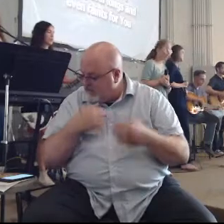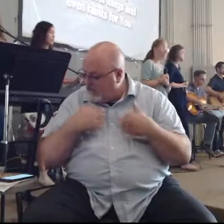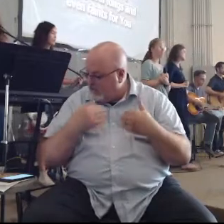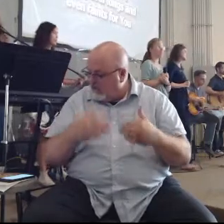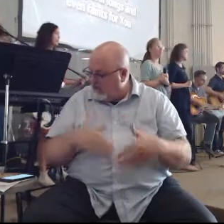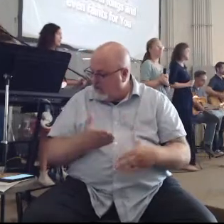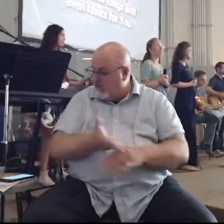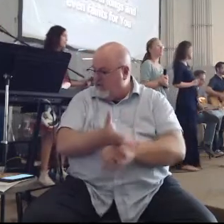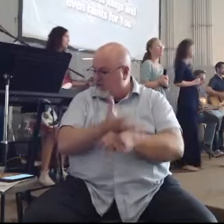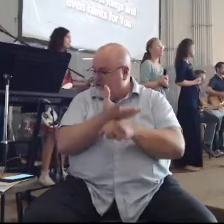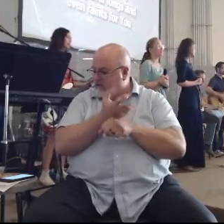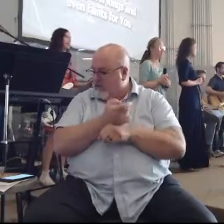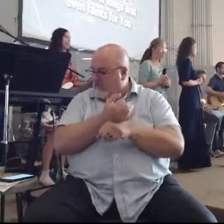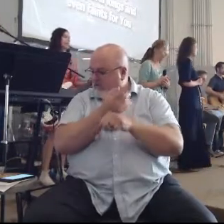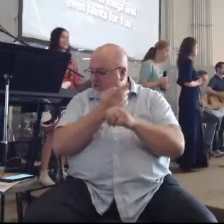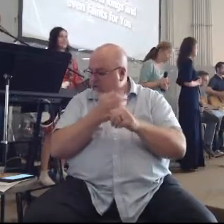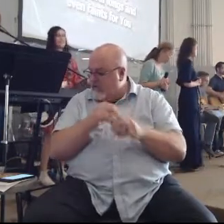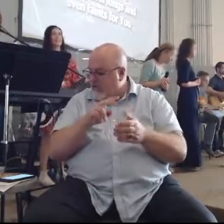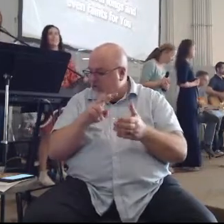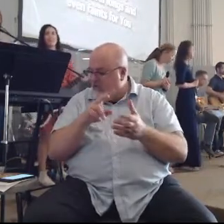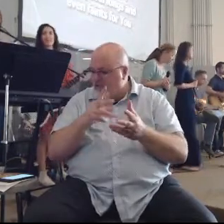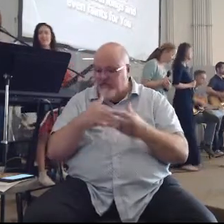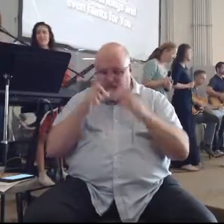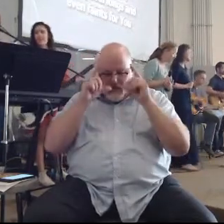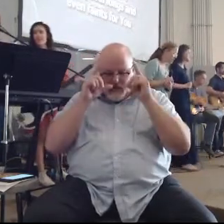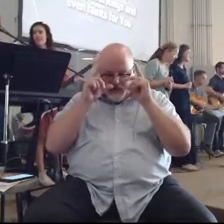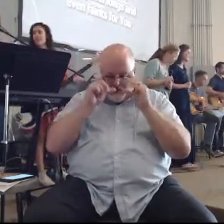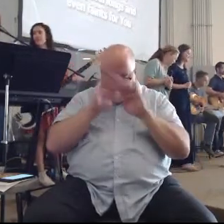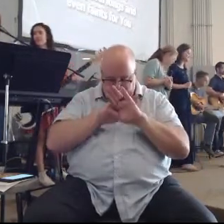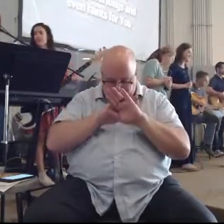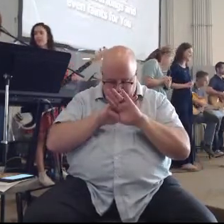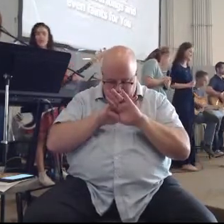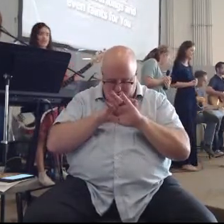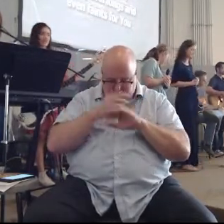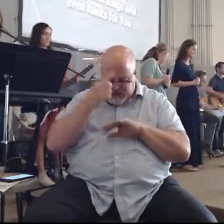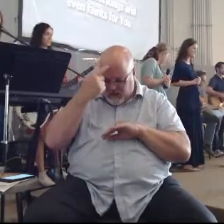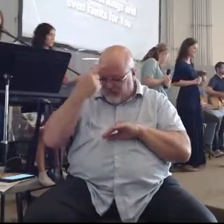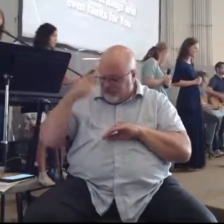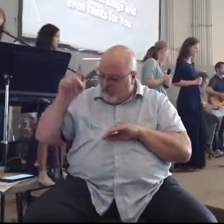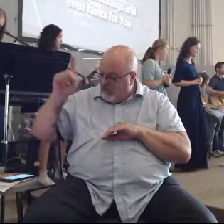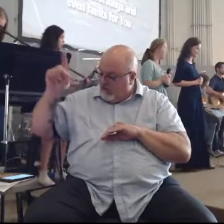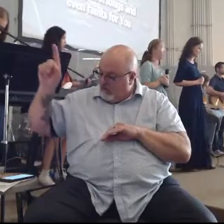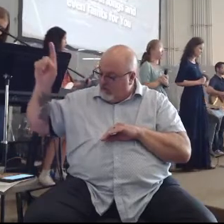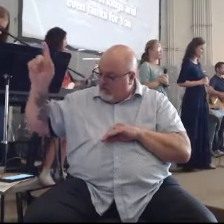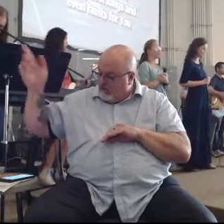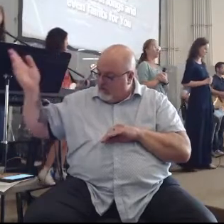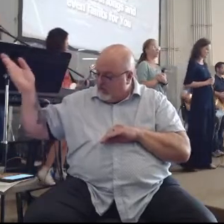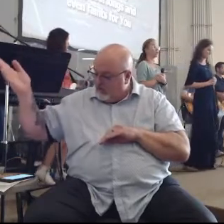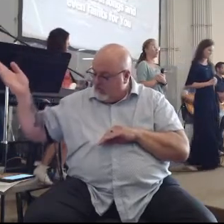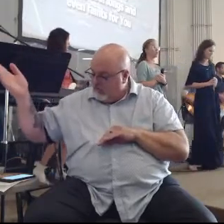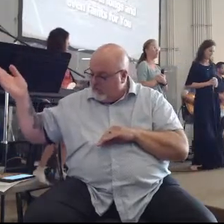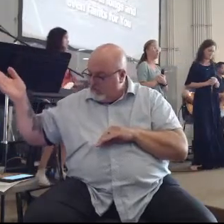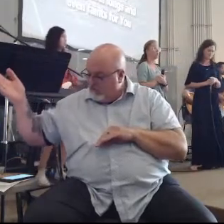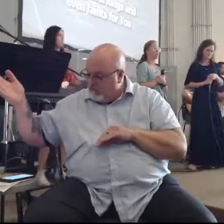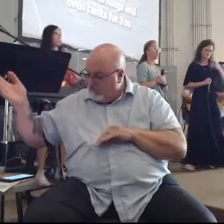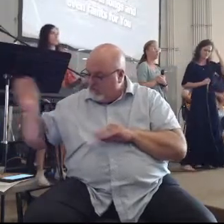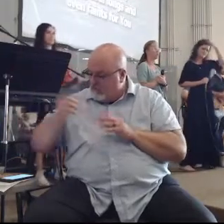soul longs And even thanks for you